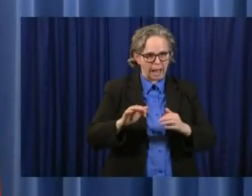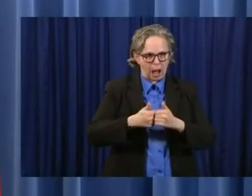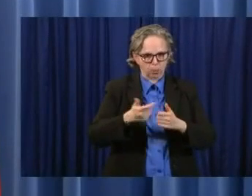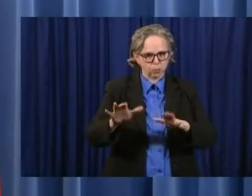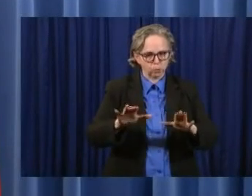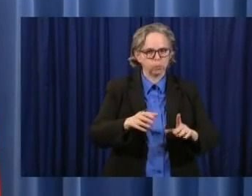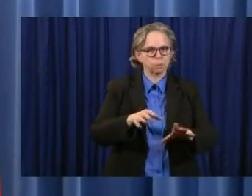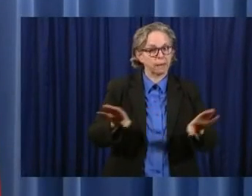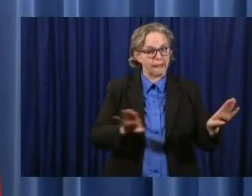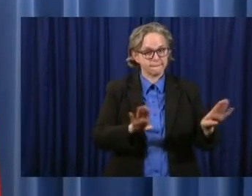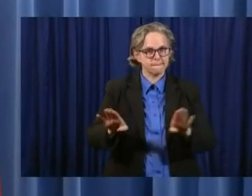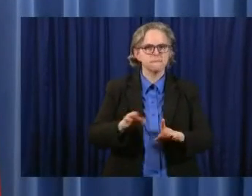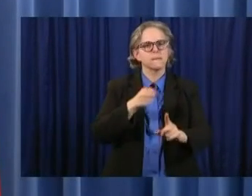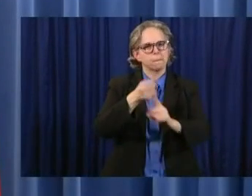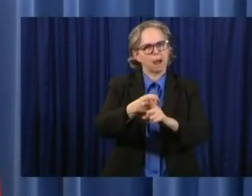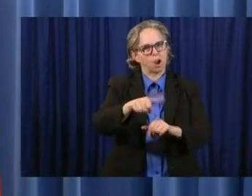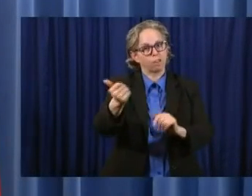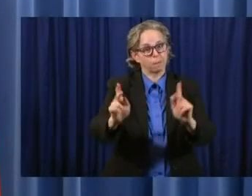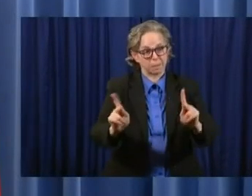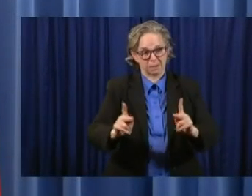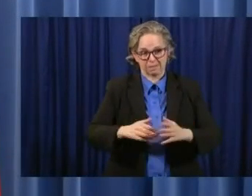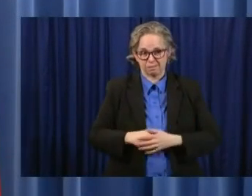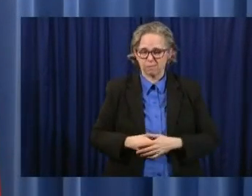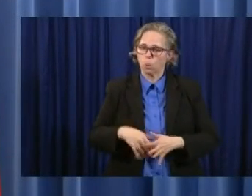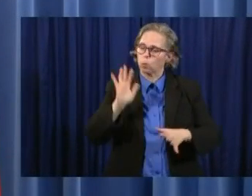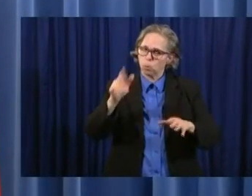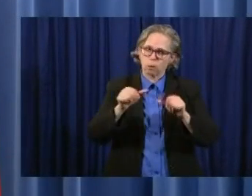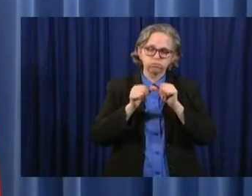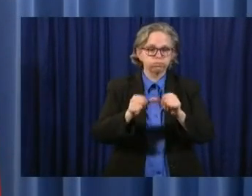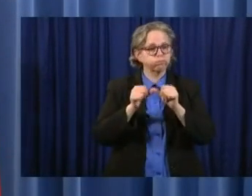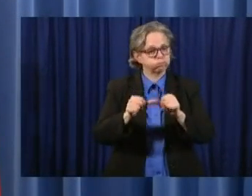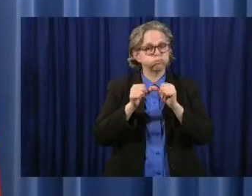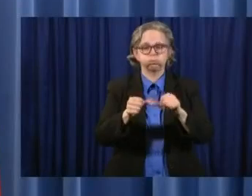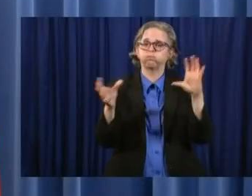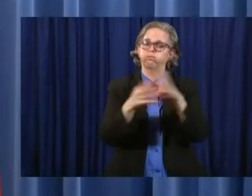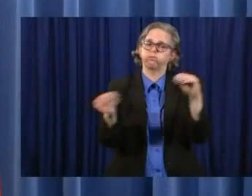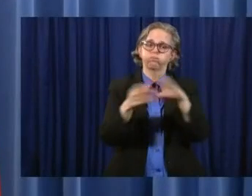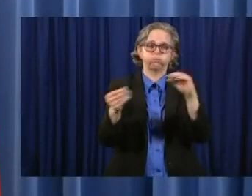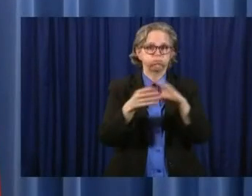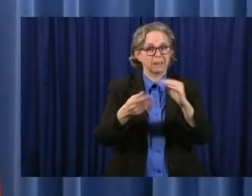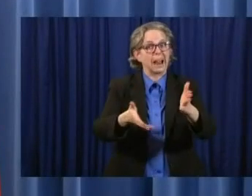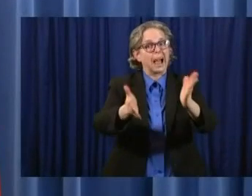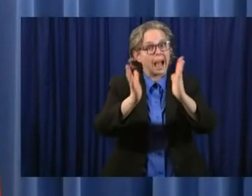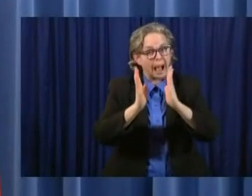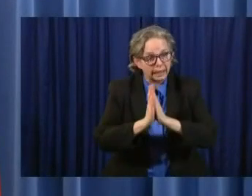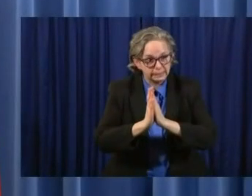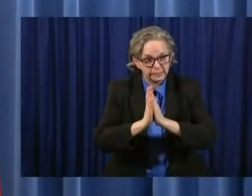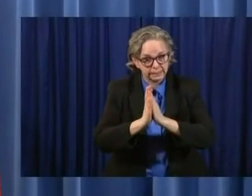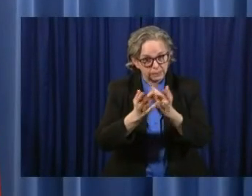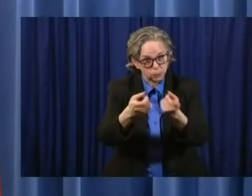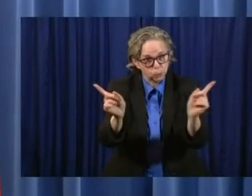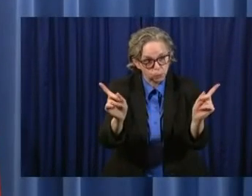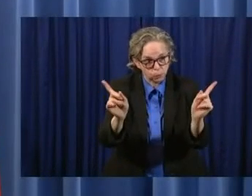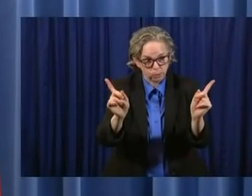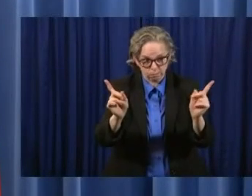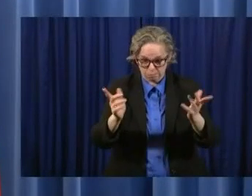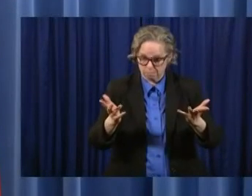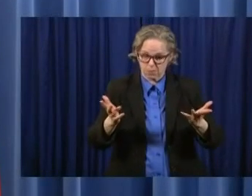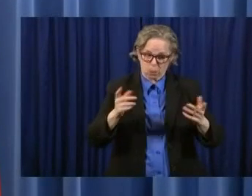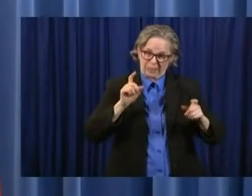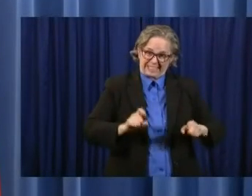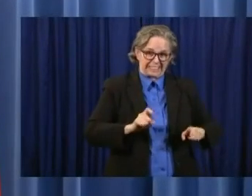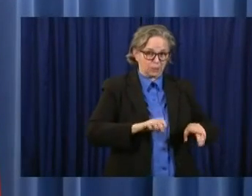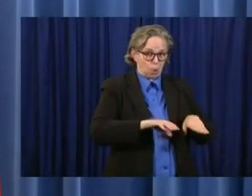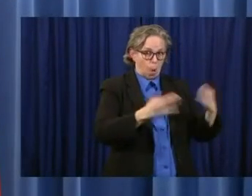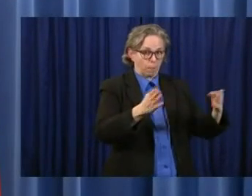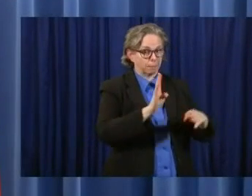So it's, we're going to continue to talk about it and our ability to move fast, our ability to get